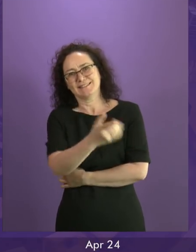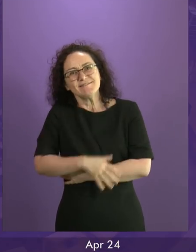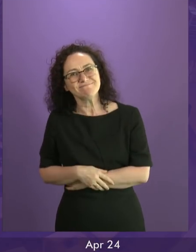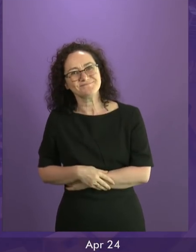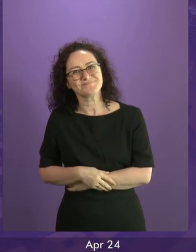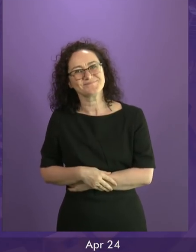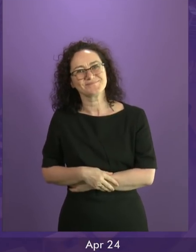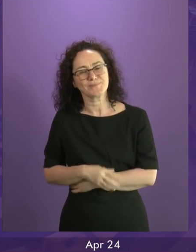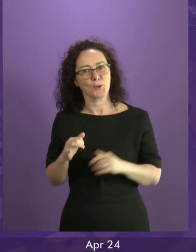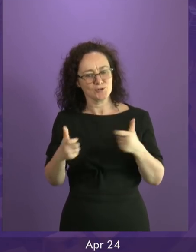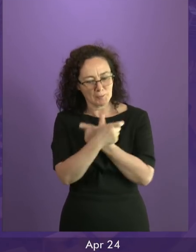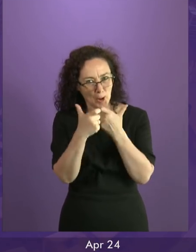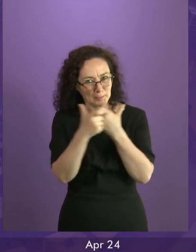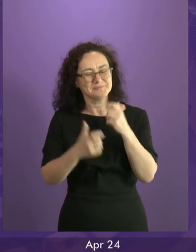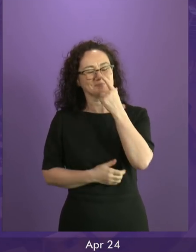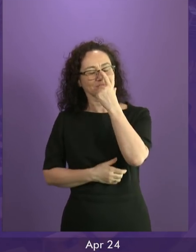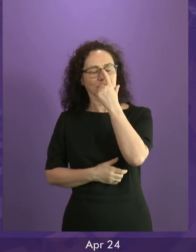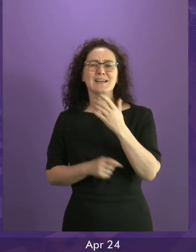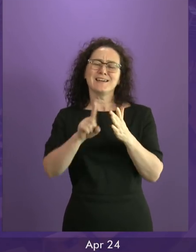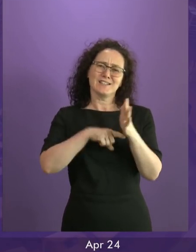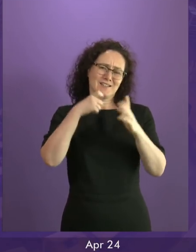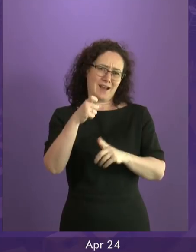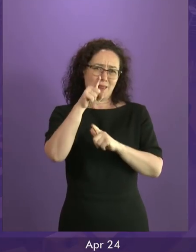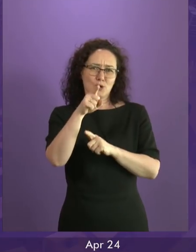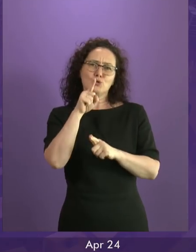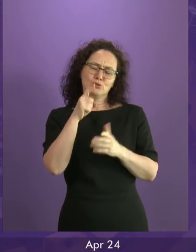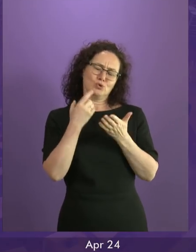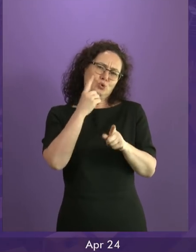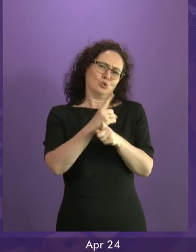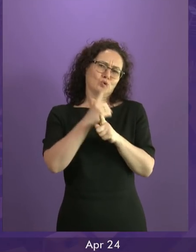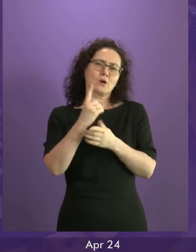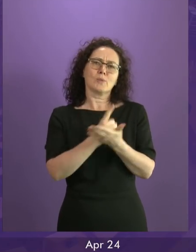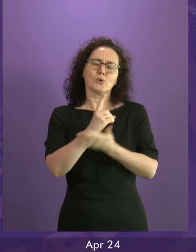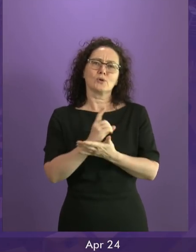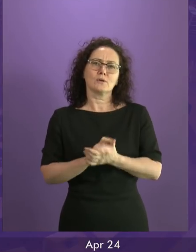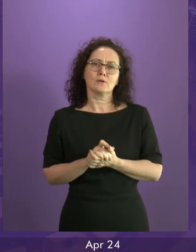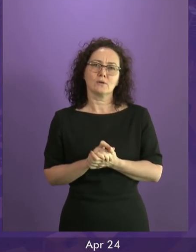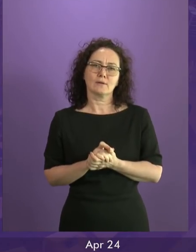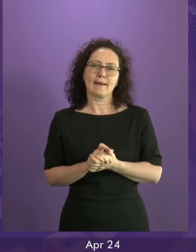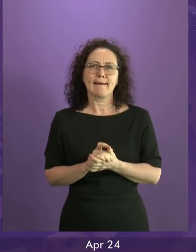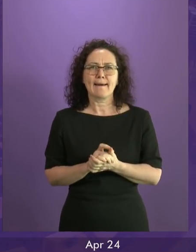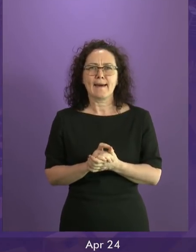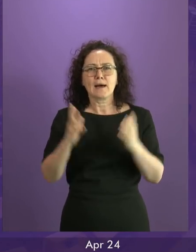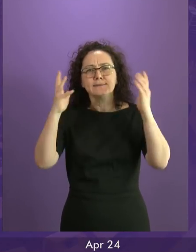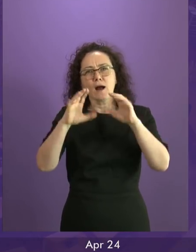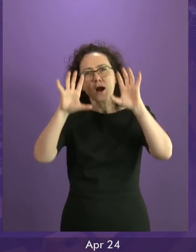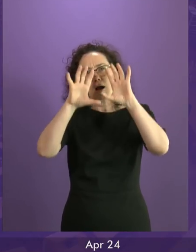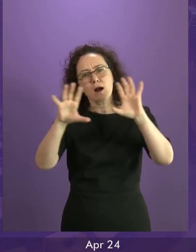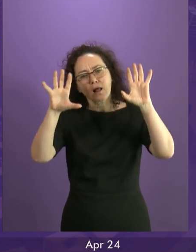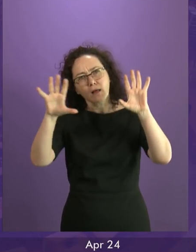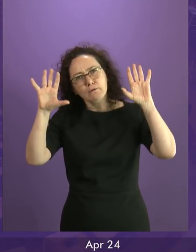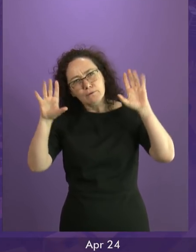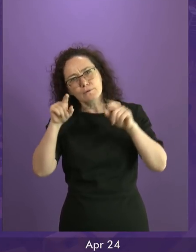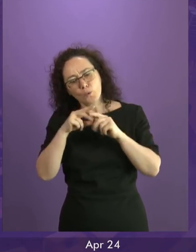Jackson Carlow referred to a dark cloud. Can I point out to